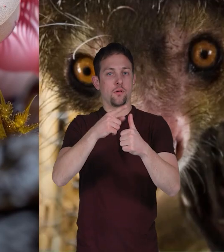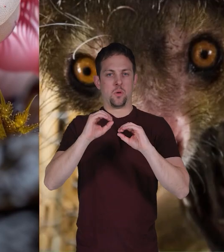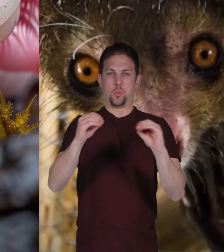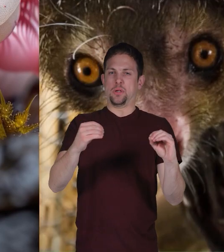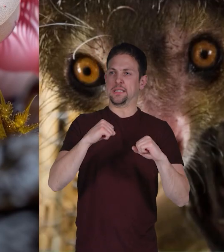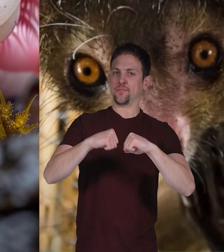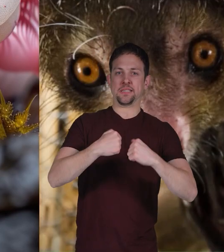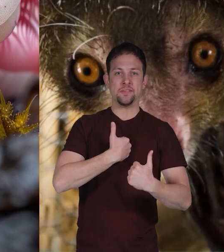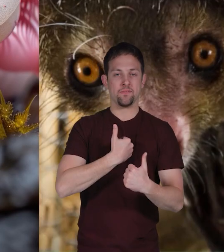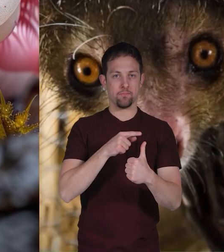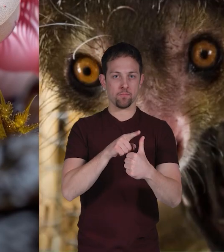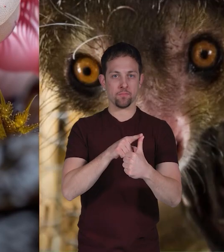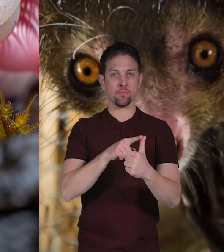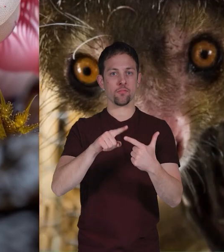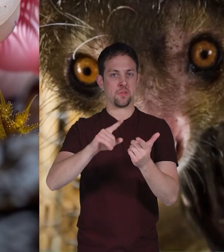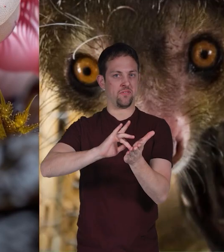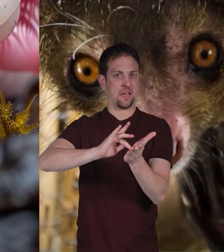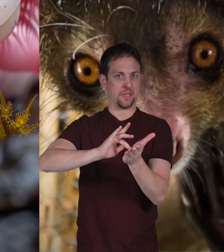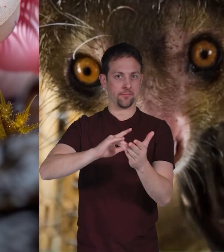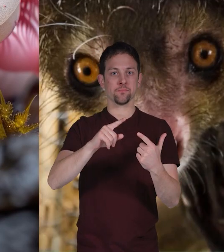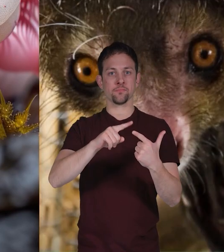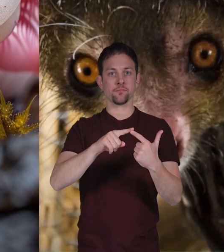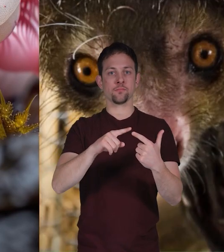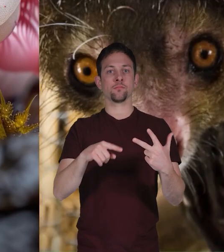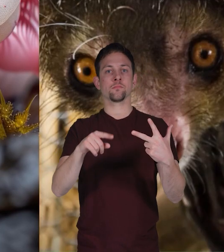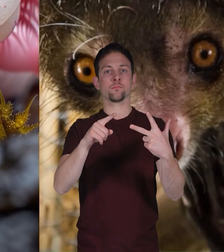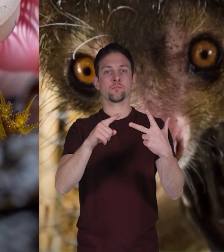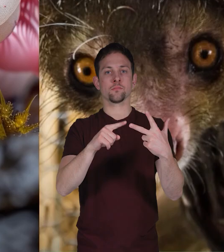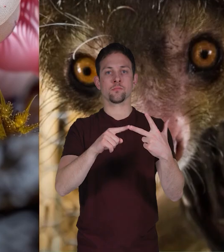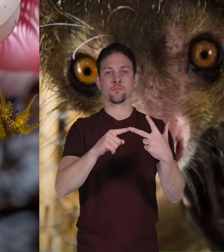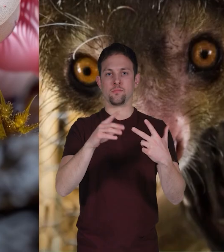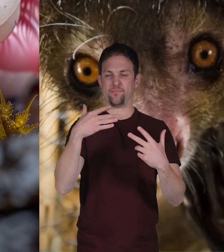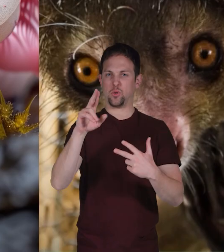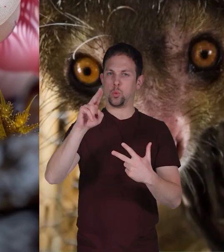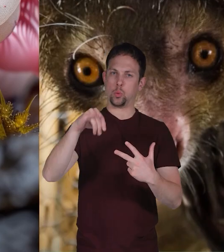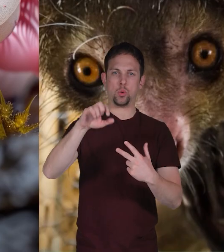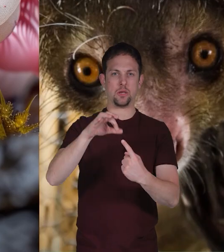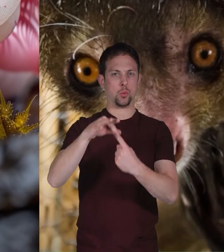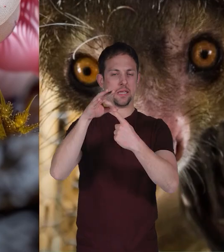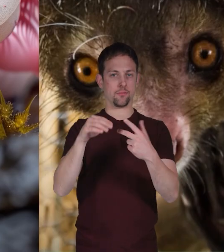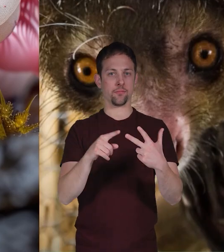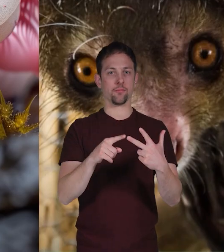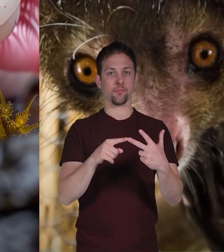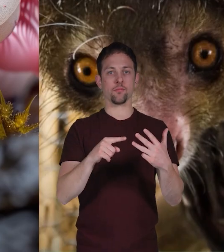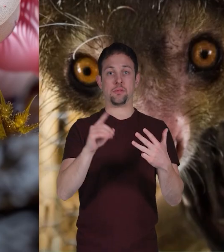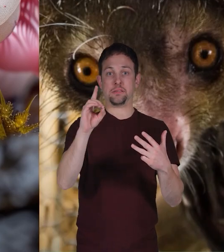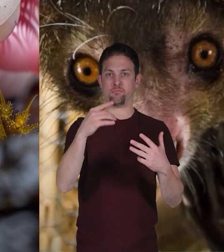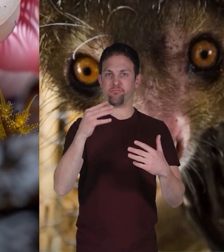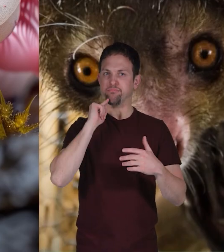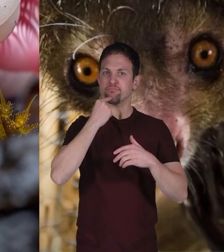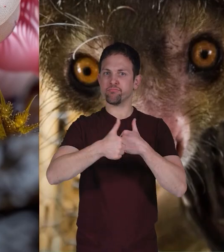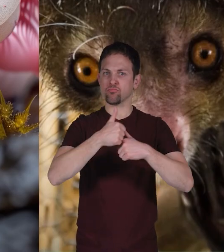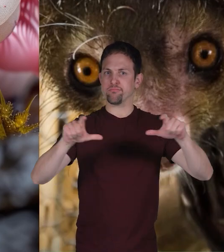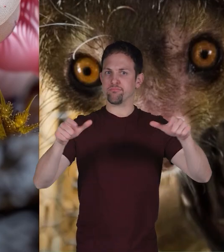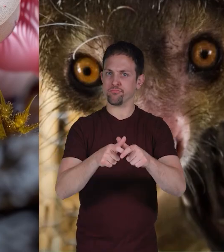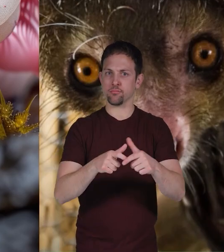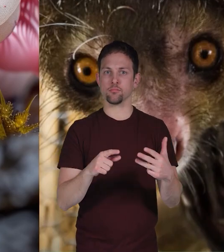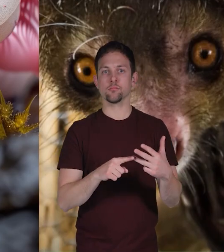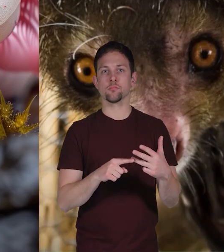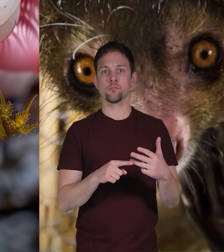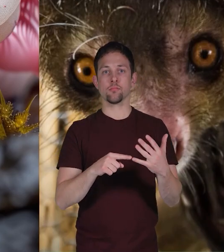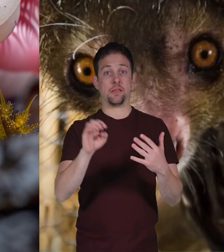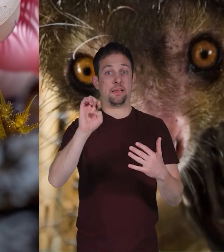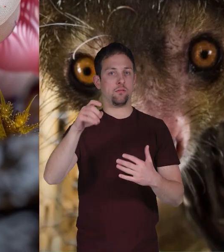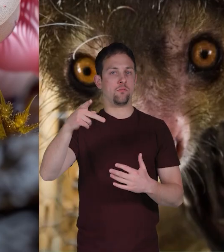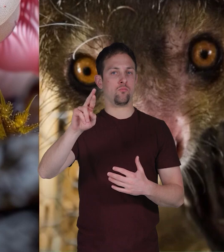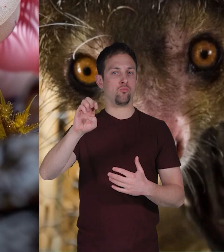a defenseless b venomous c unique d endangered